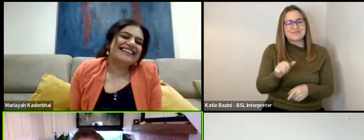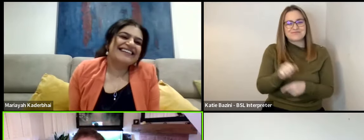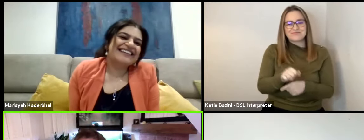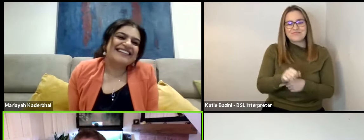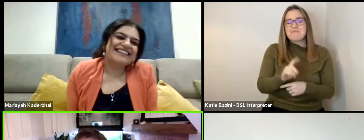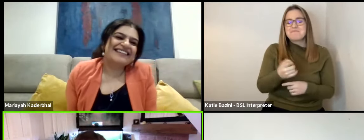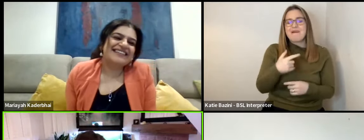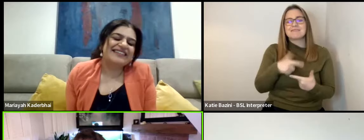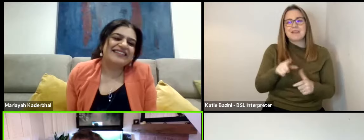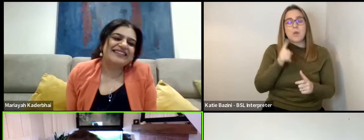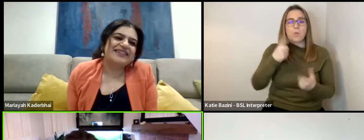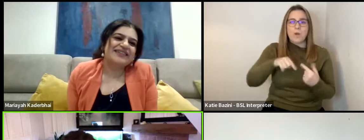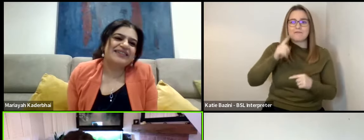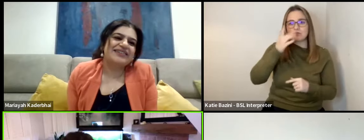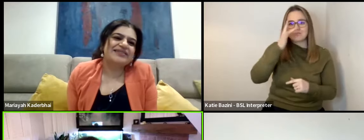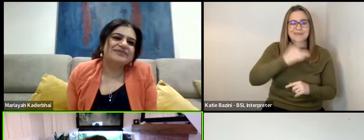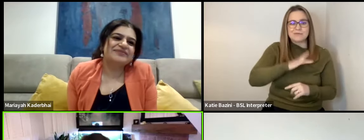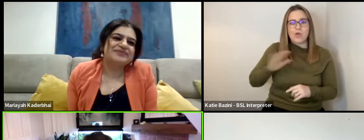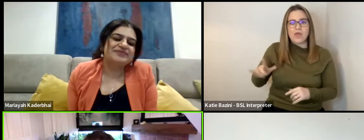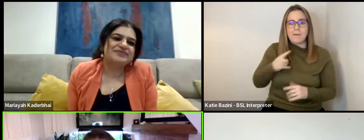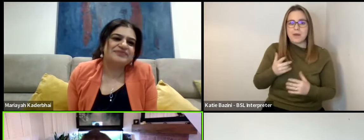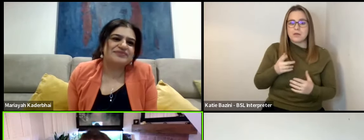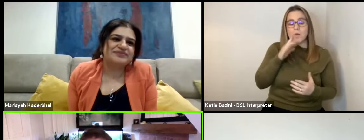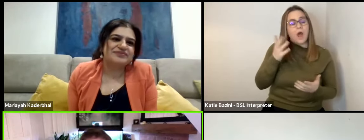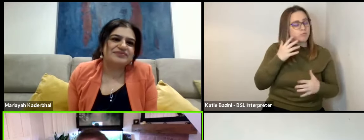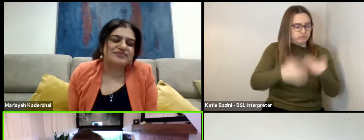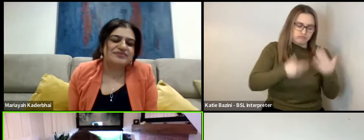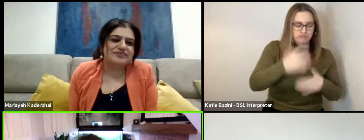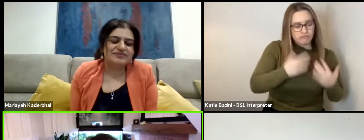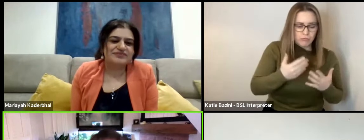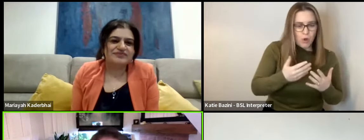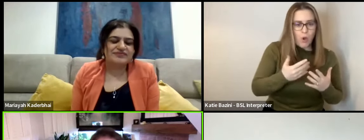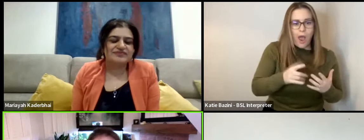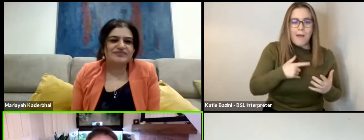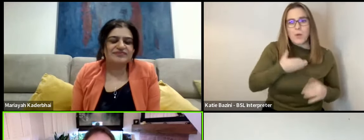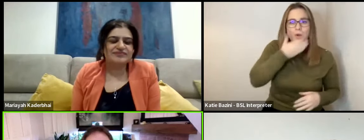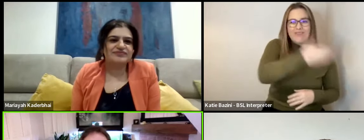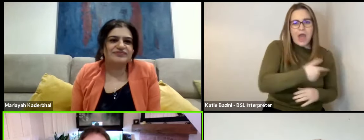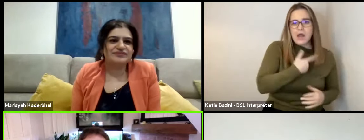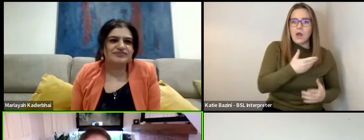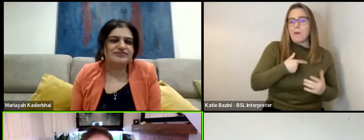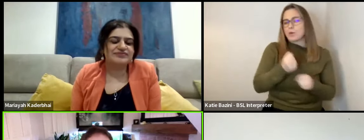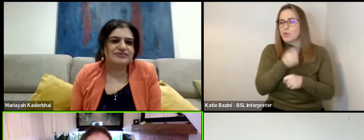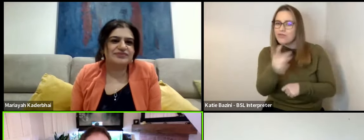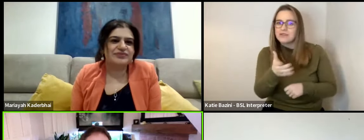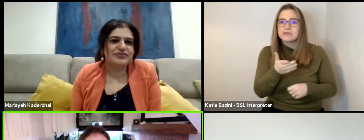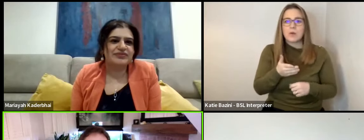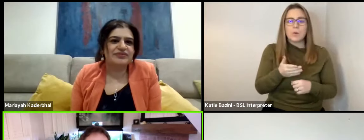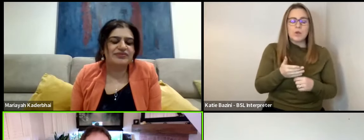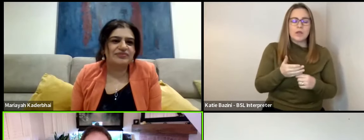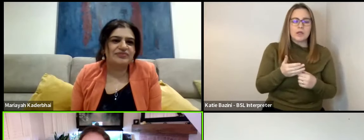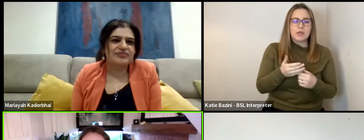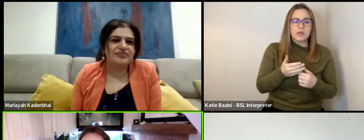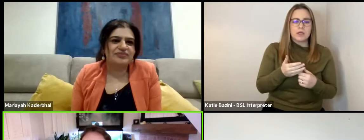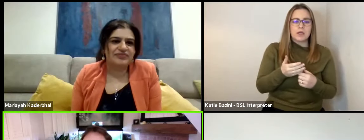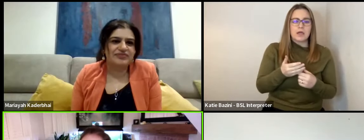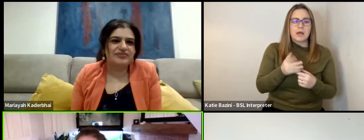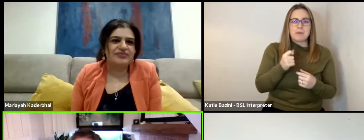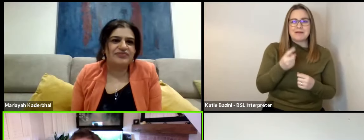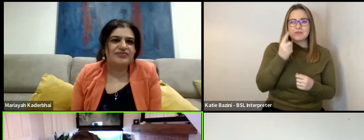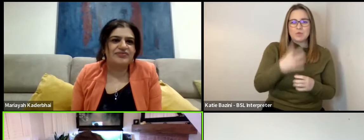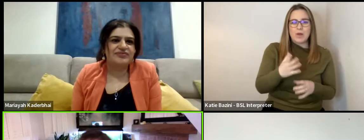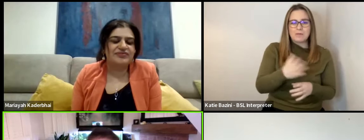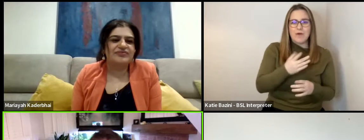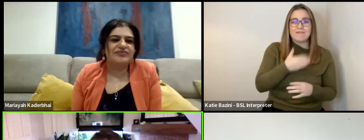So that's okay for me. But so when I'm going off, when I'm suddenly going to go, well, I'm going to go over there now. And I'm maybe twice before